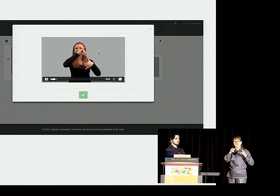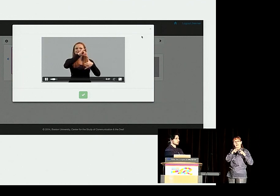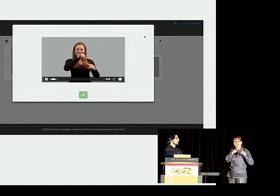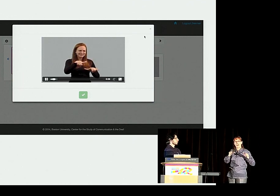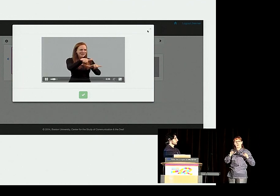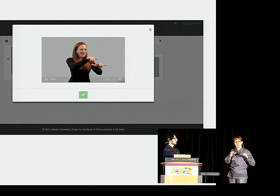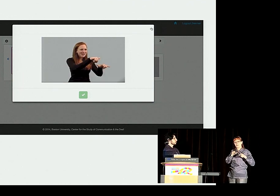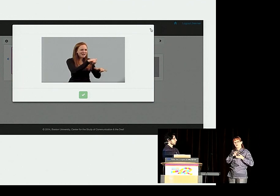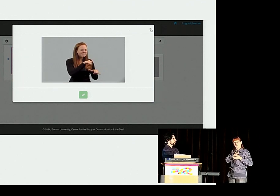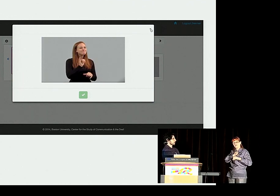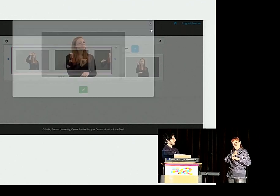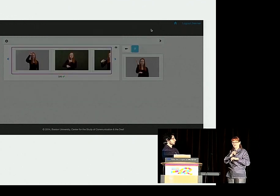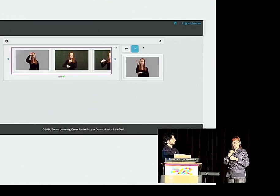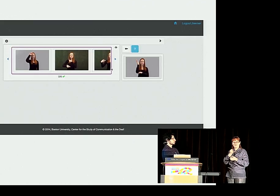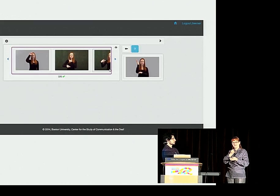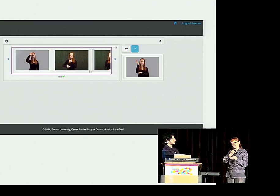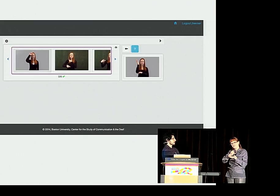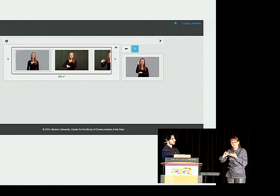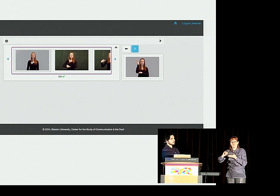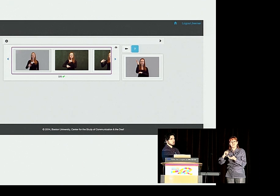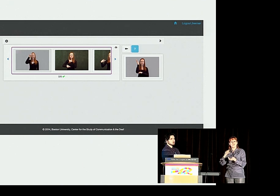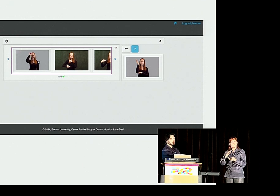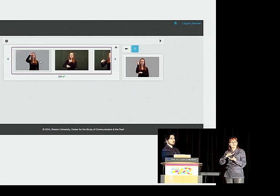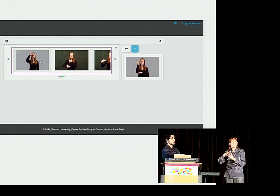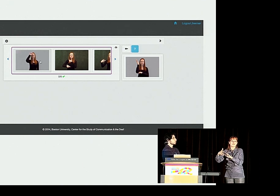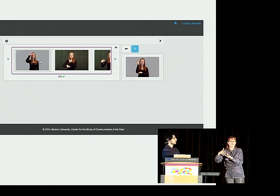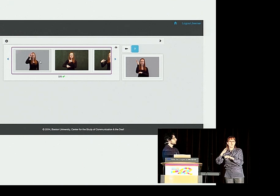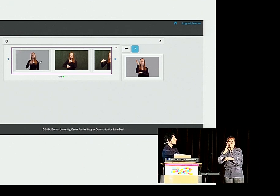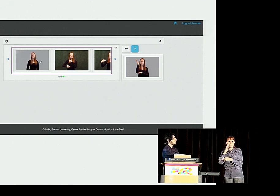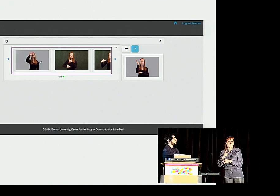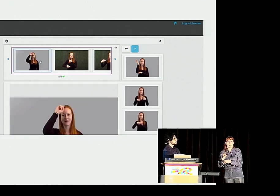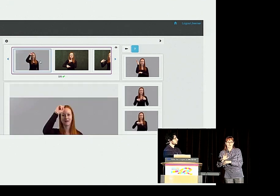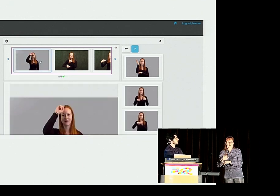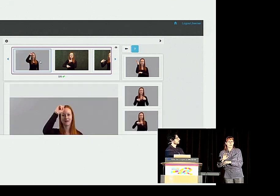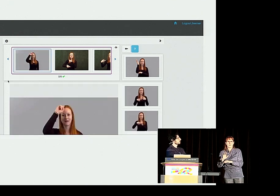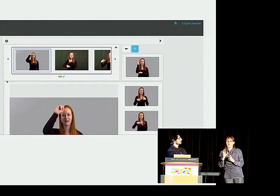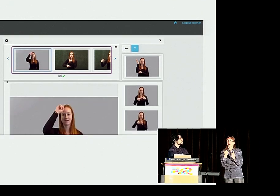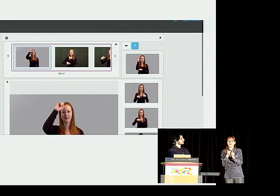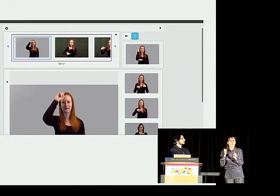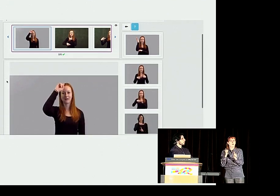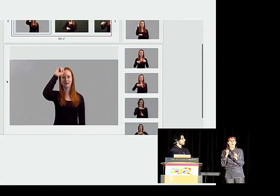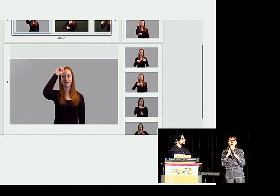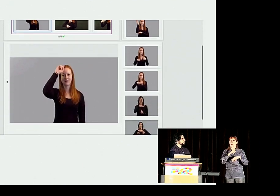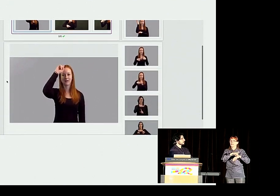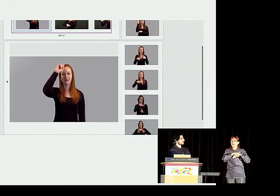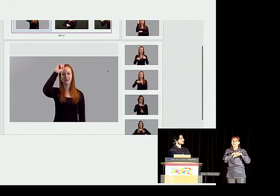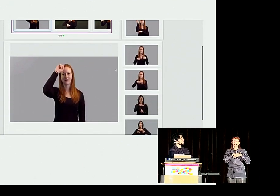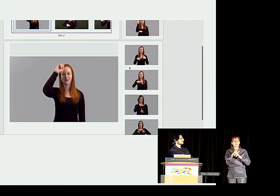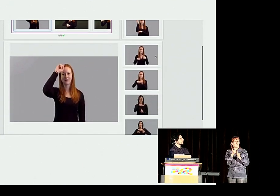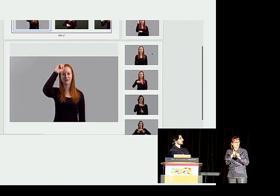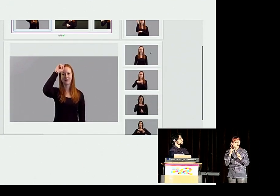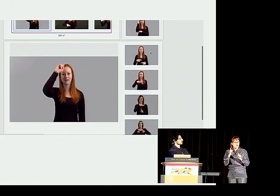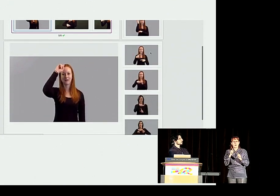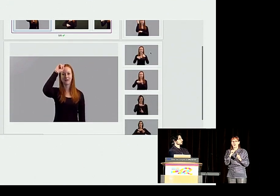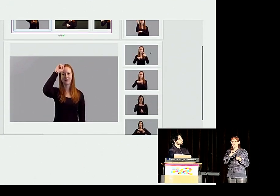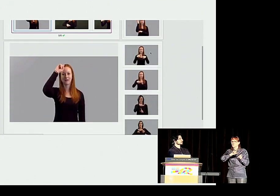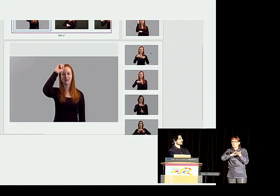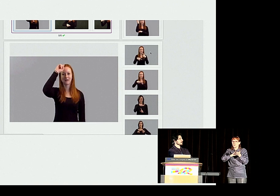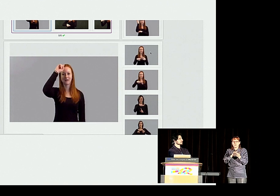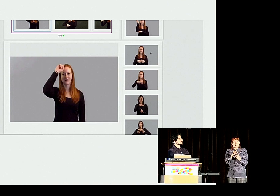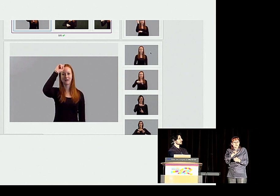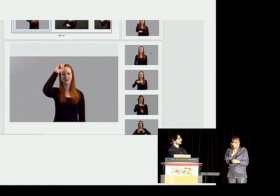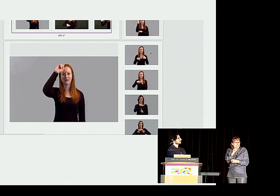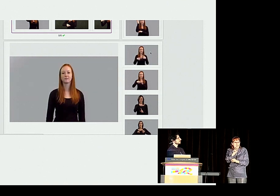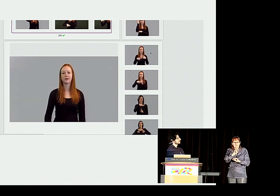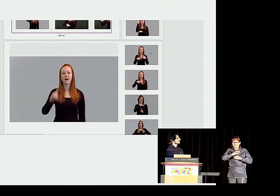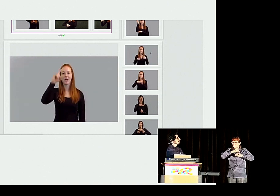And we really wanted to pull that out and just have them use what they knew about sign language. So all the links, almost everything, was